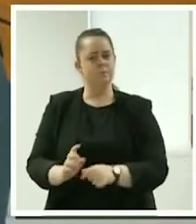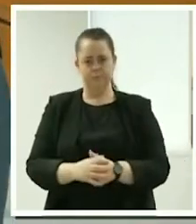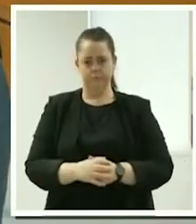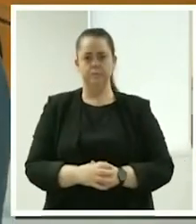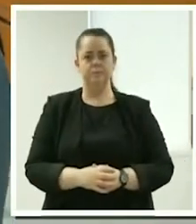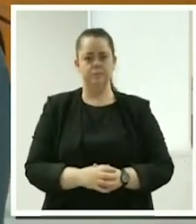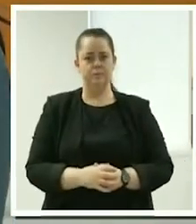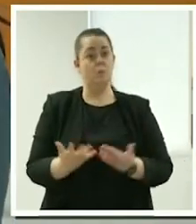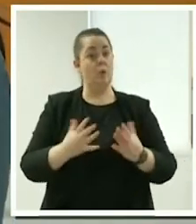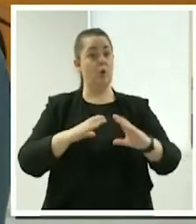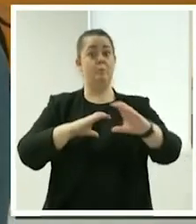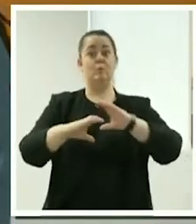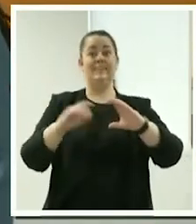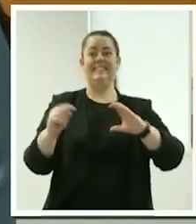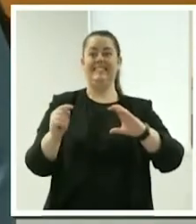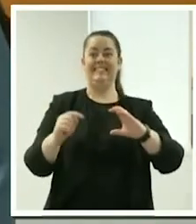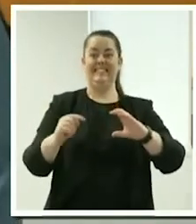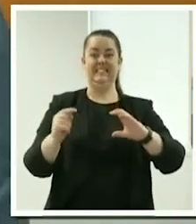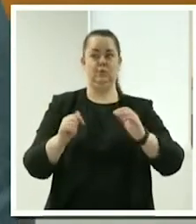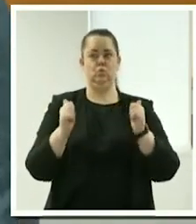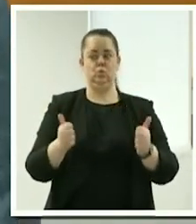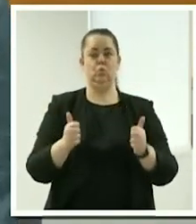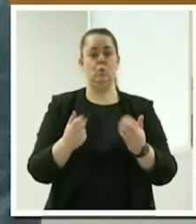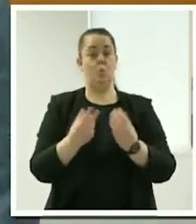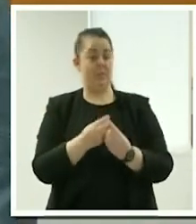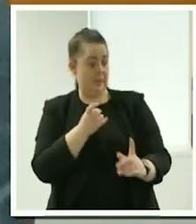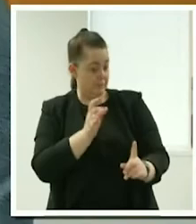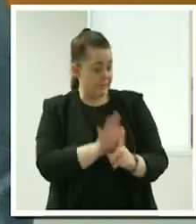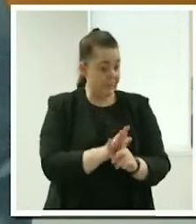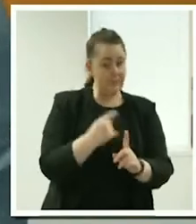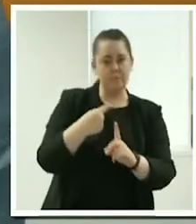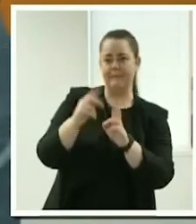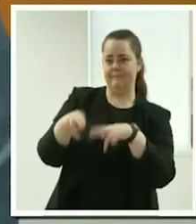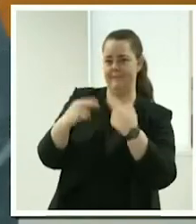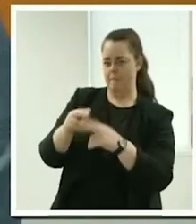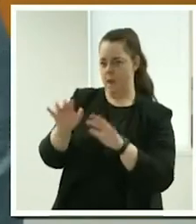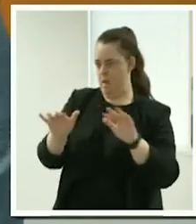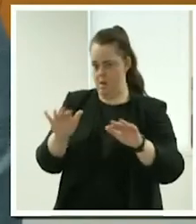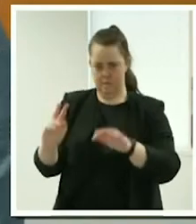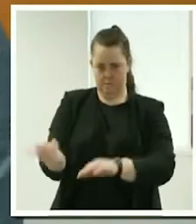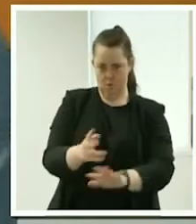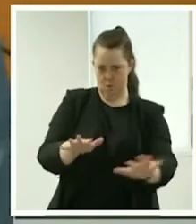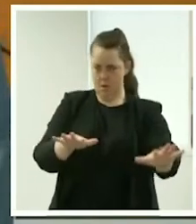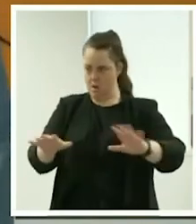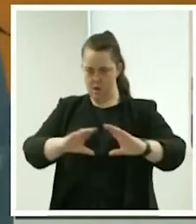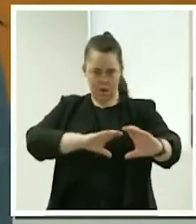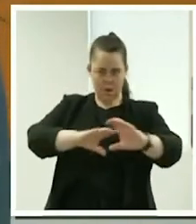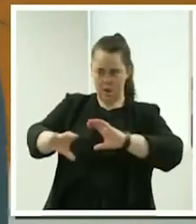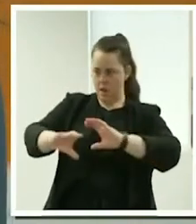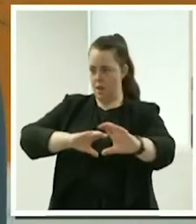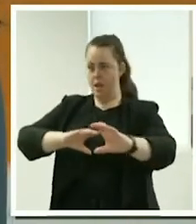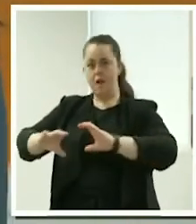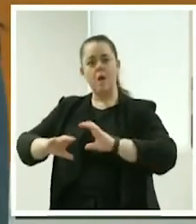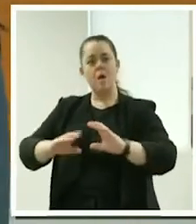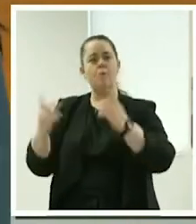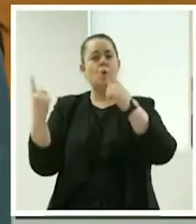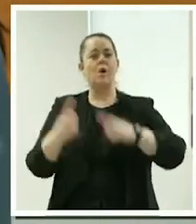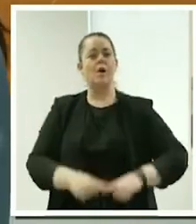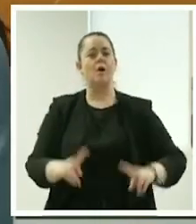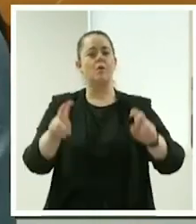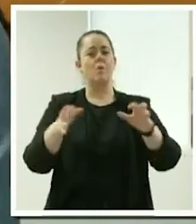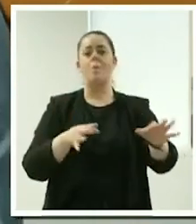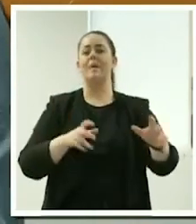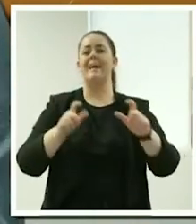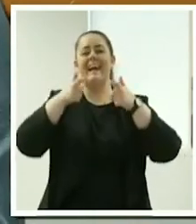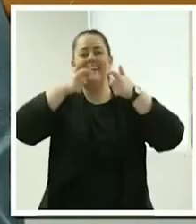communication is really good with the family and with the client to be able to work out a care plan that